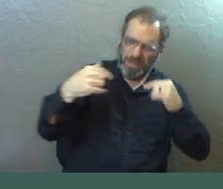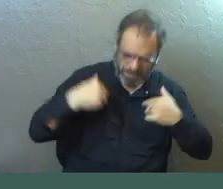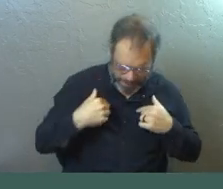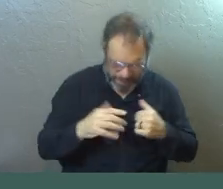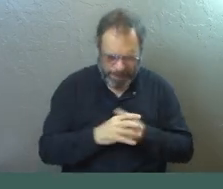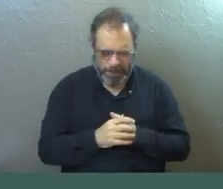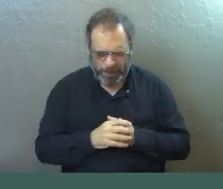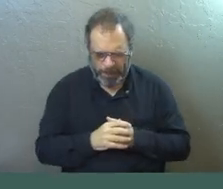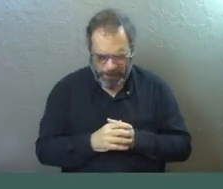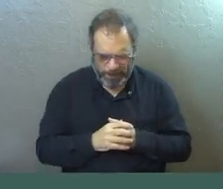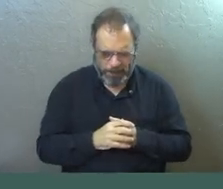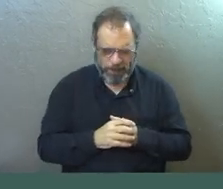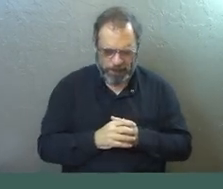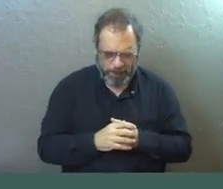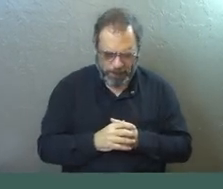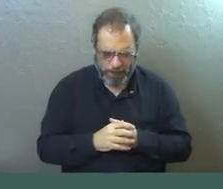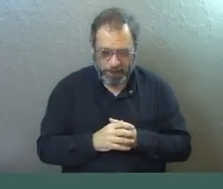to us.